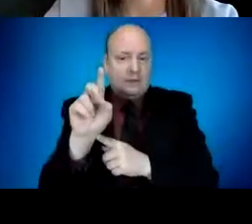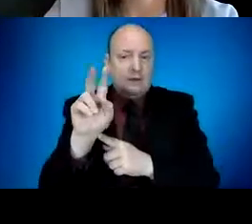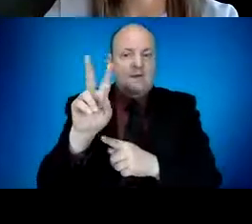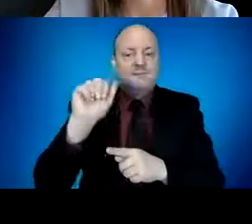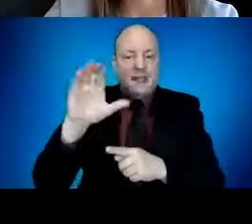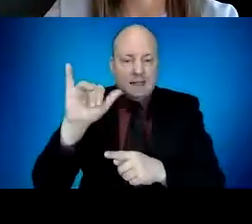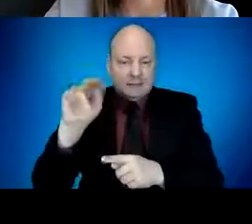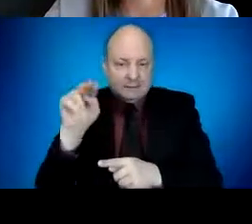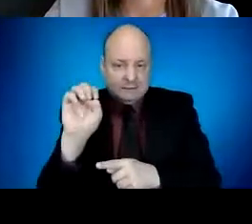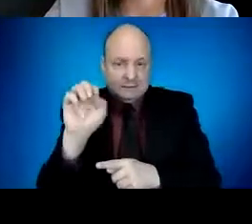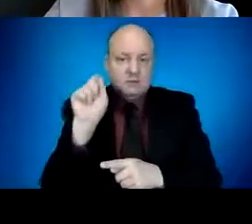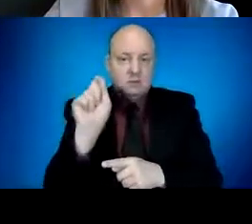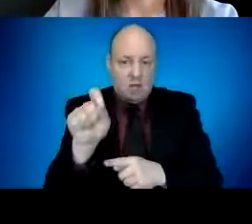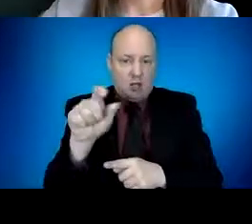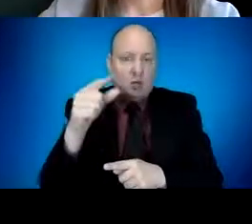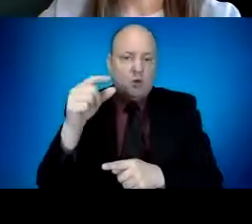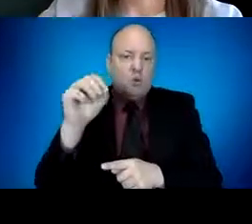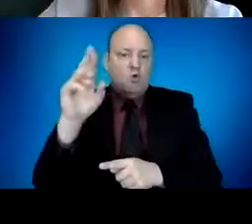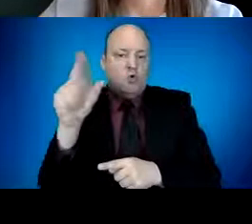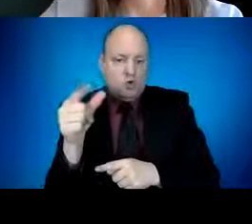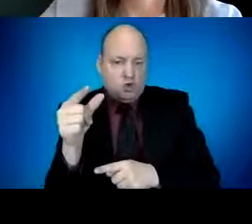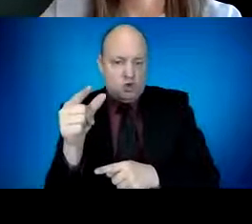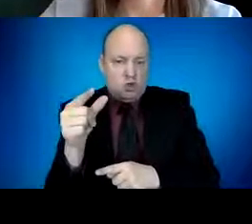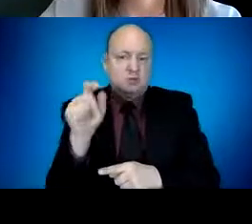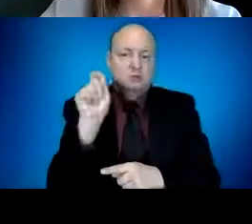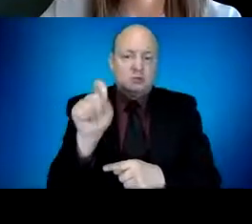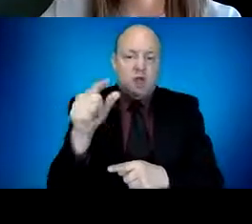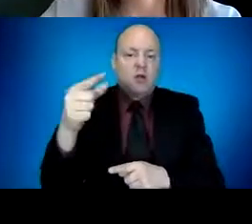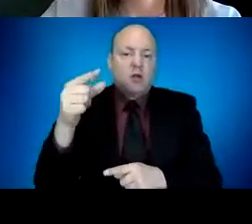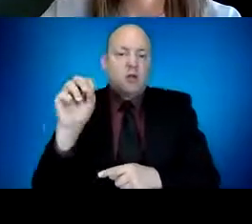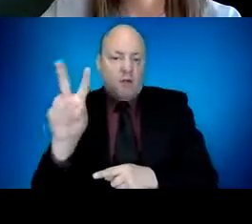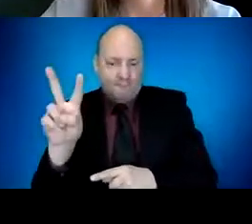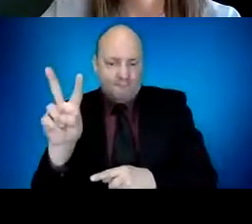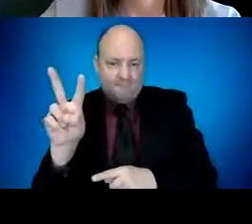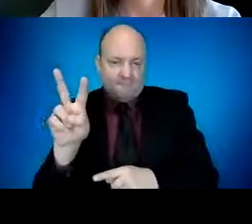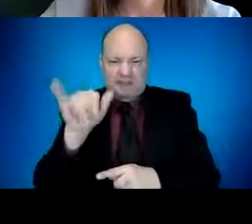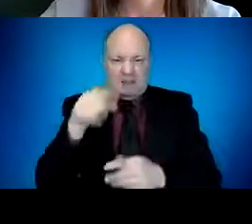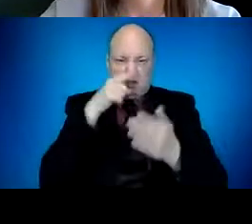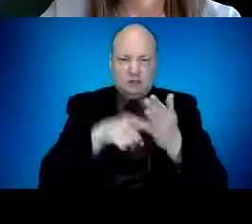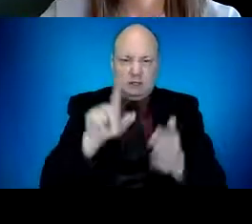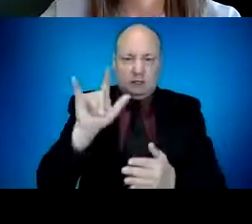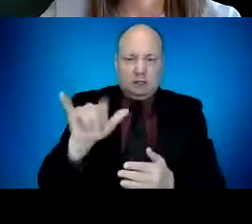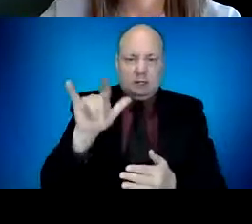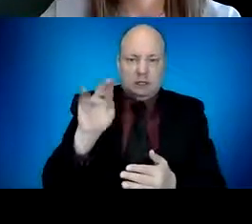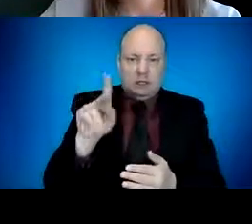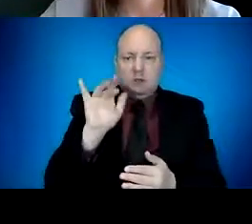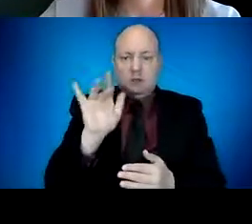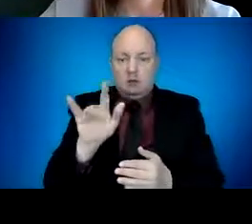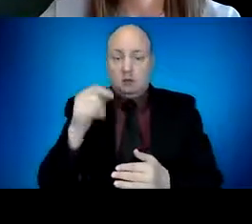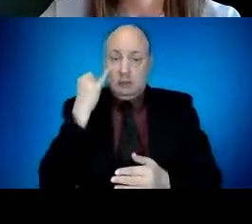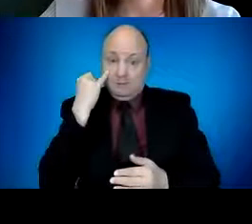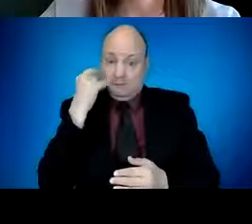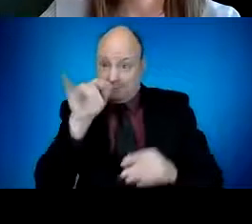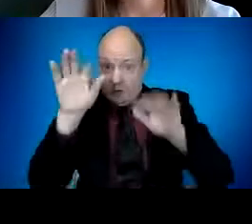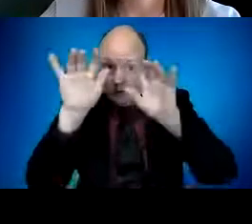As of yesterday, approximately 550,000 Oregonians, more than half a million people have registered at get vaccinated Oregon. As of